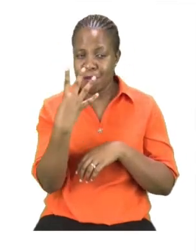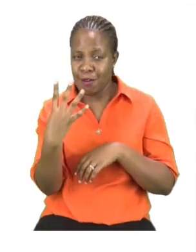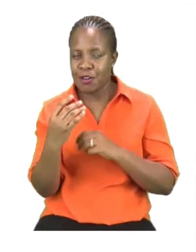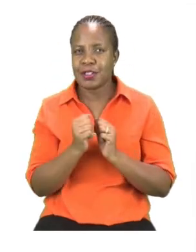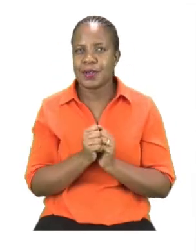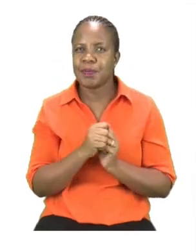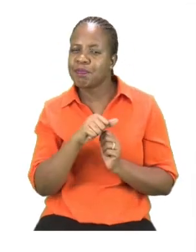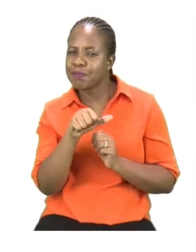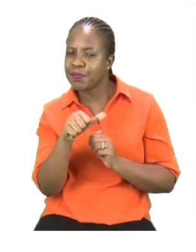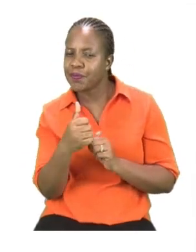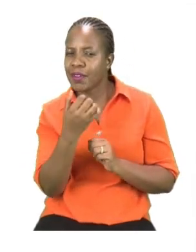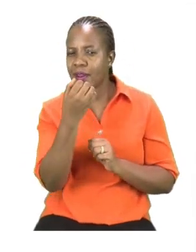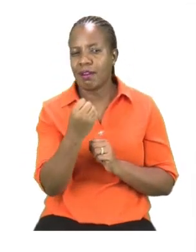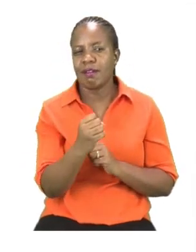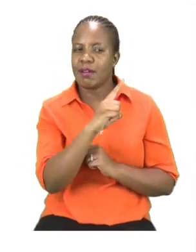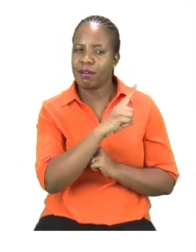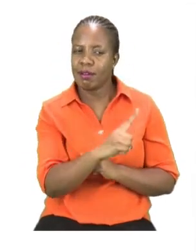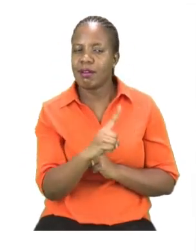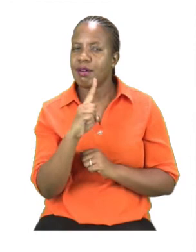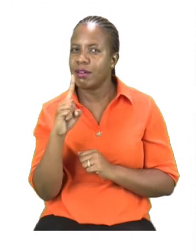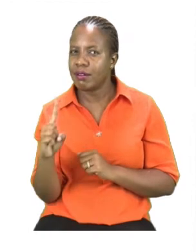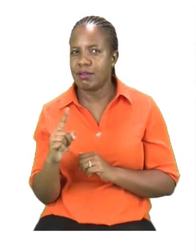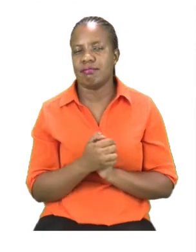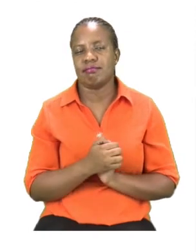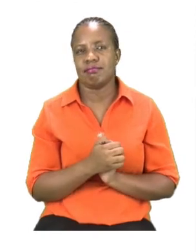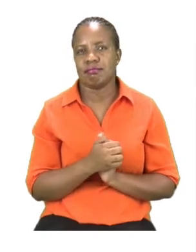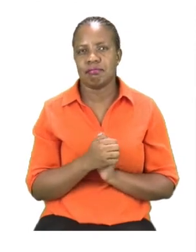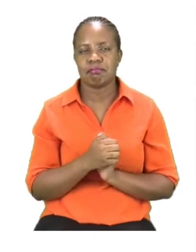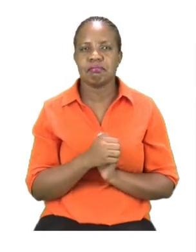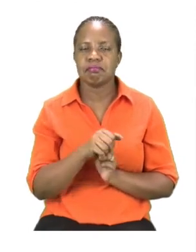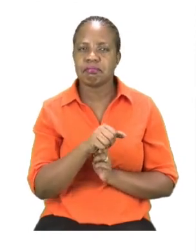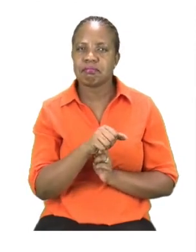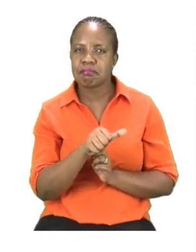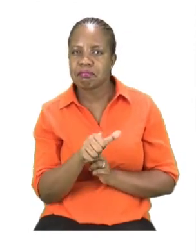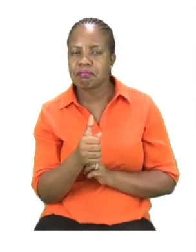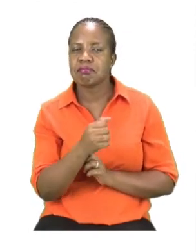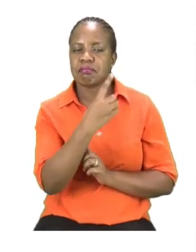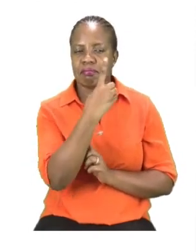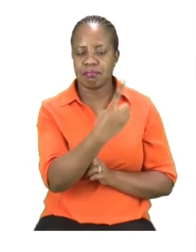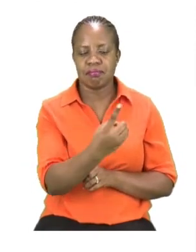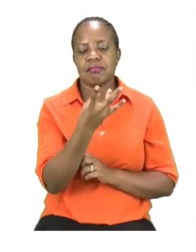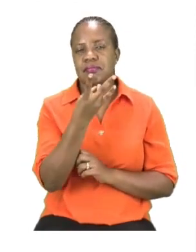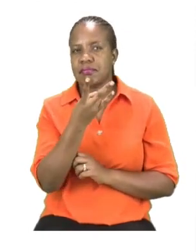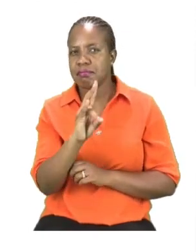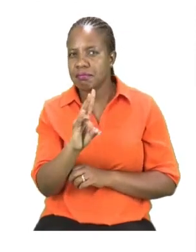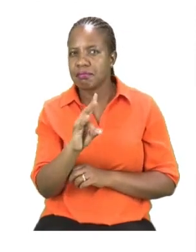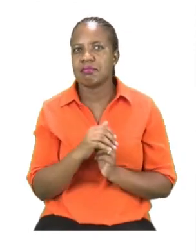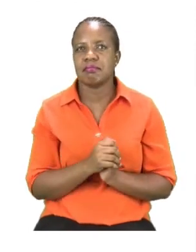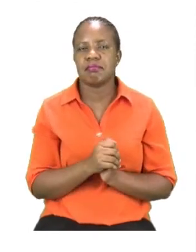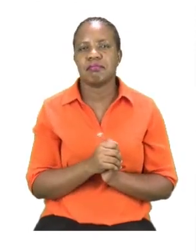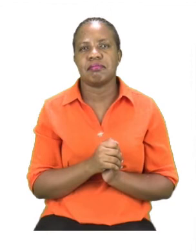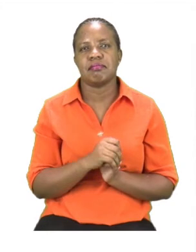Then we have a bunny with 17 eggs. And there's another bunny with